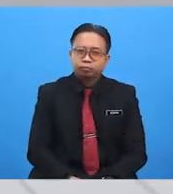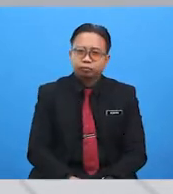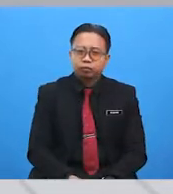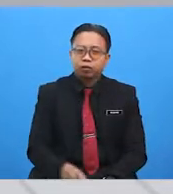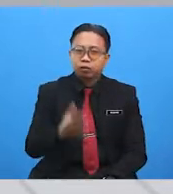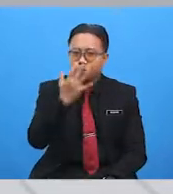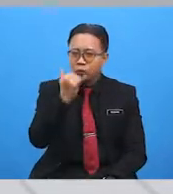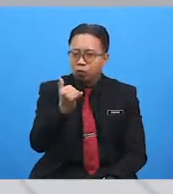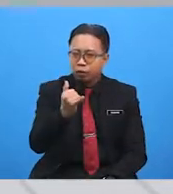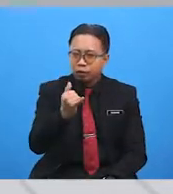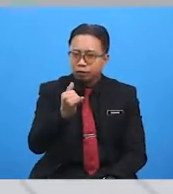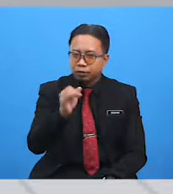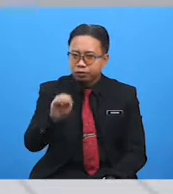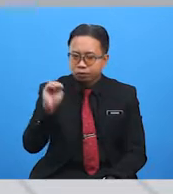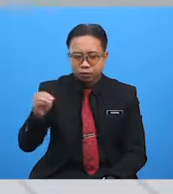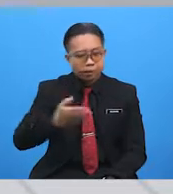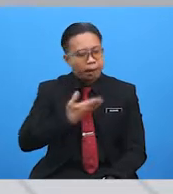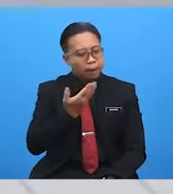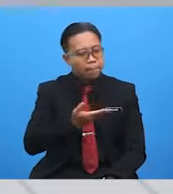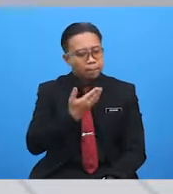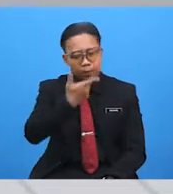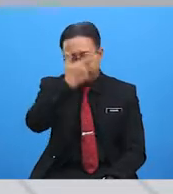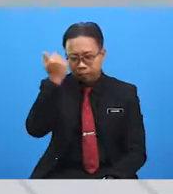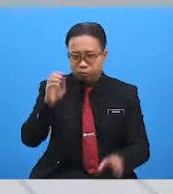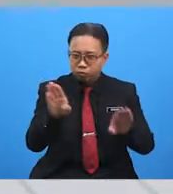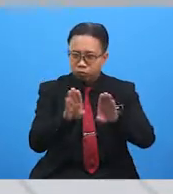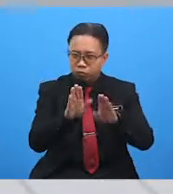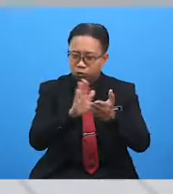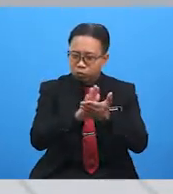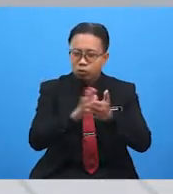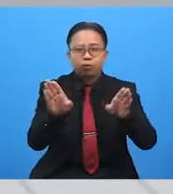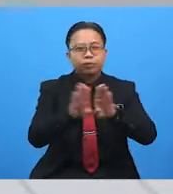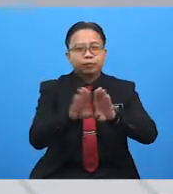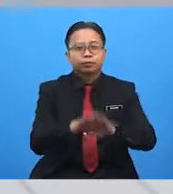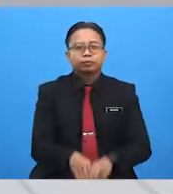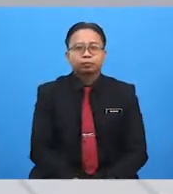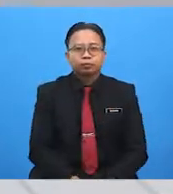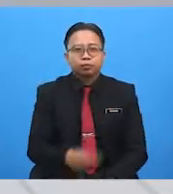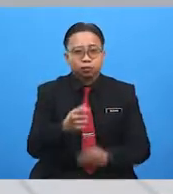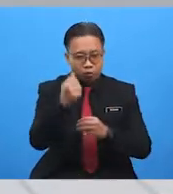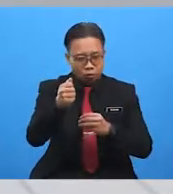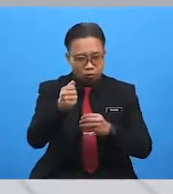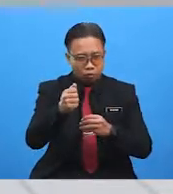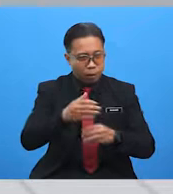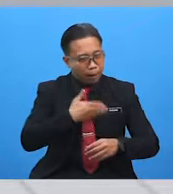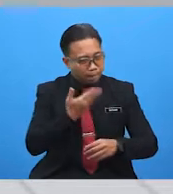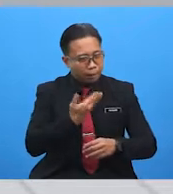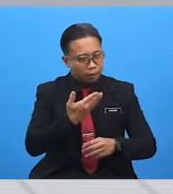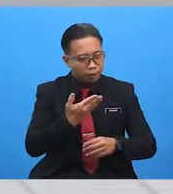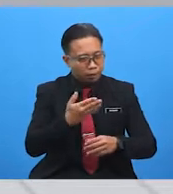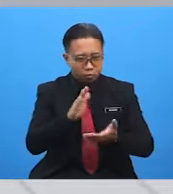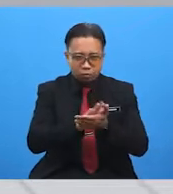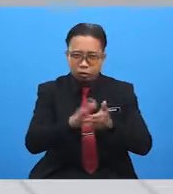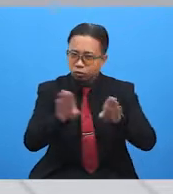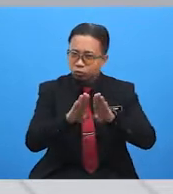are happy when their school is closed. Will you be happy if your school has to be closed because of